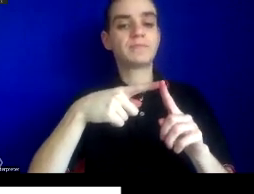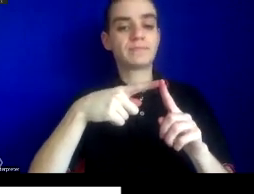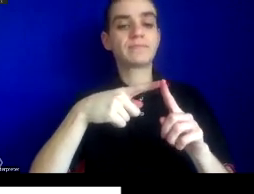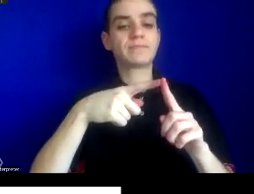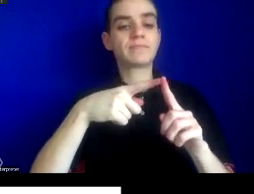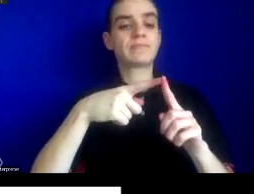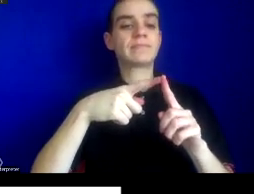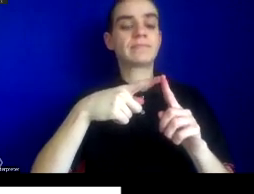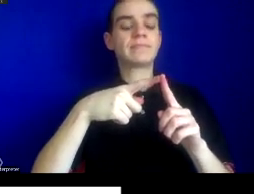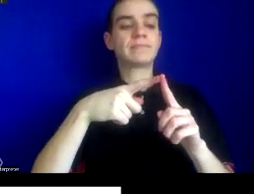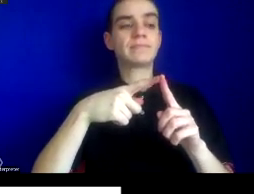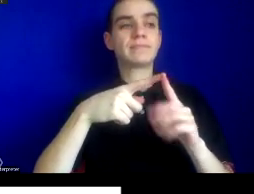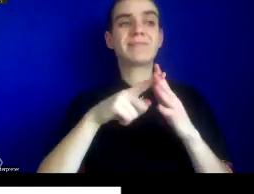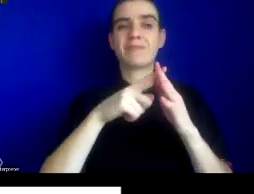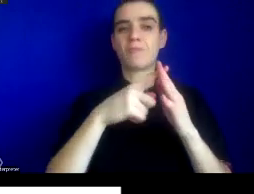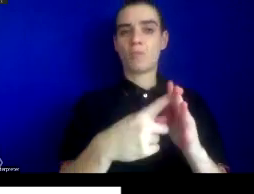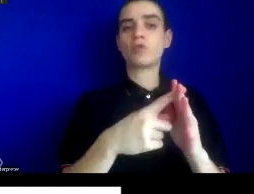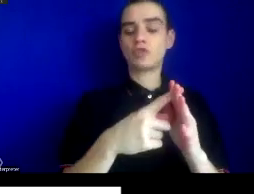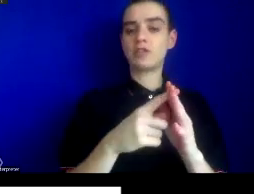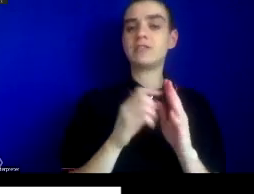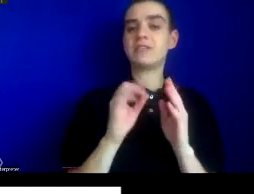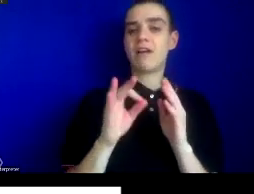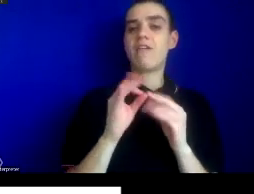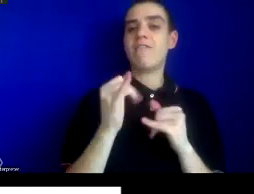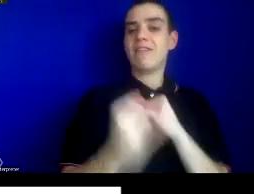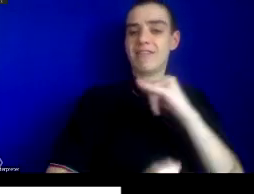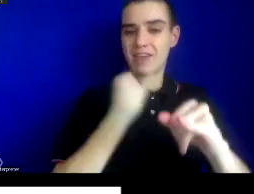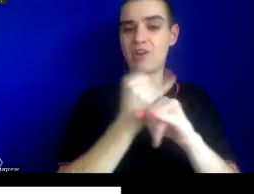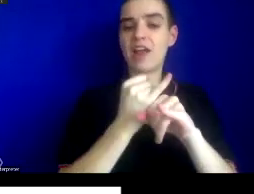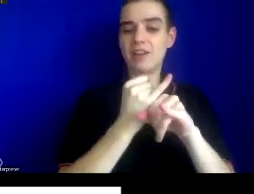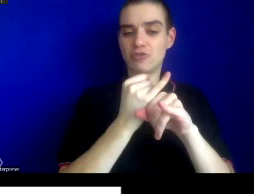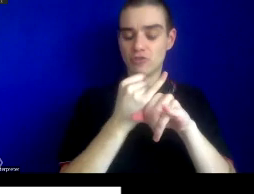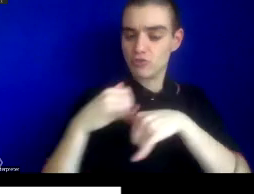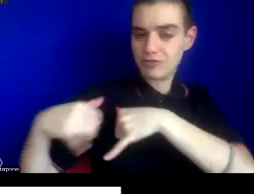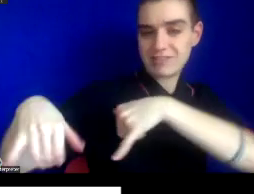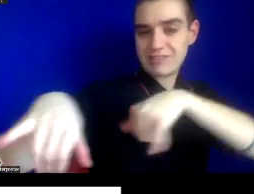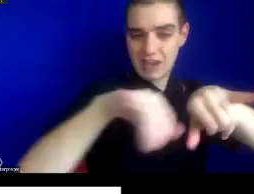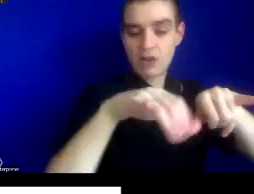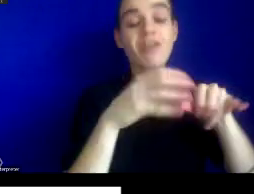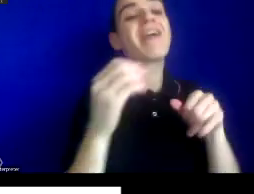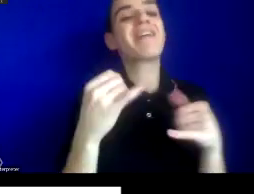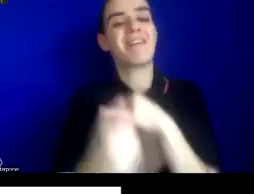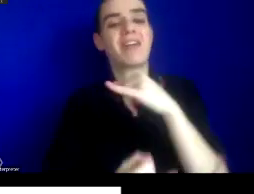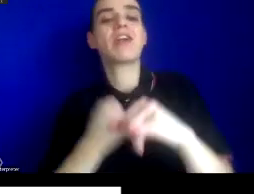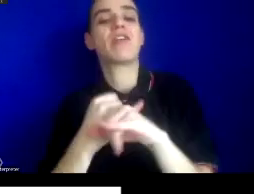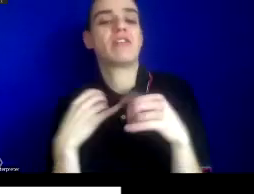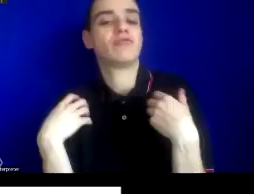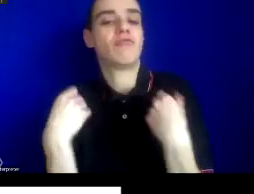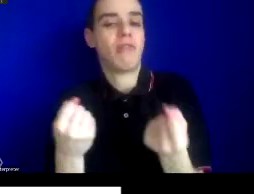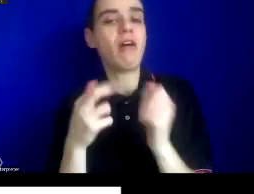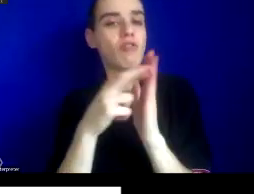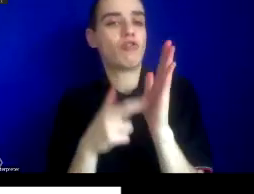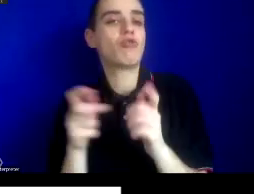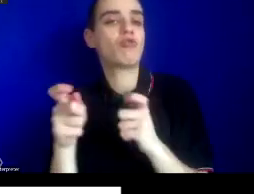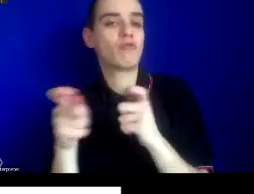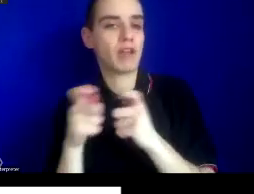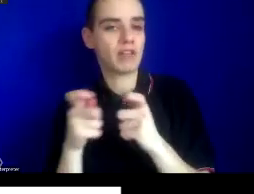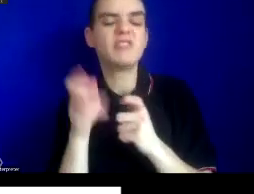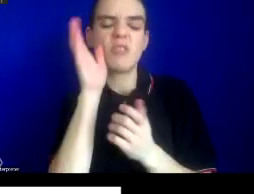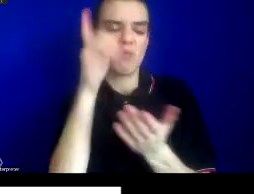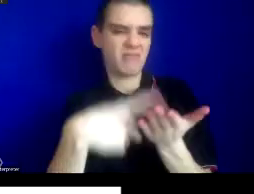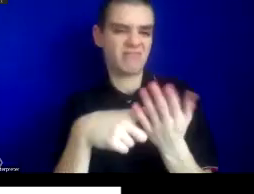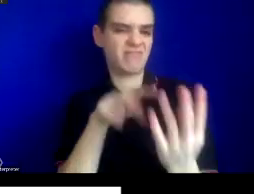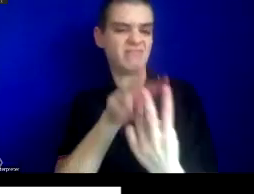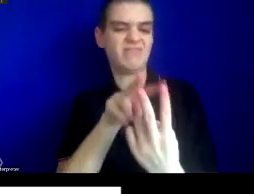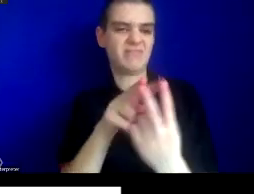the International Sanitary Conventions and International Health Regulations, which exist today, and I'll talk about them in a little